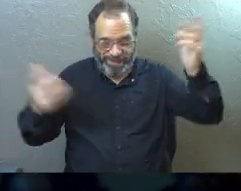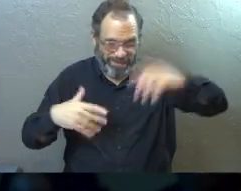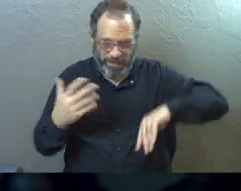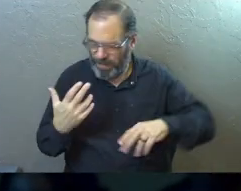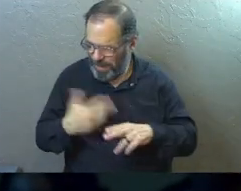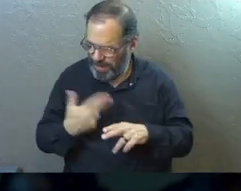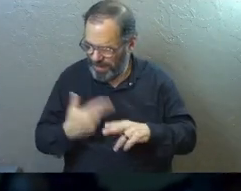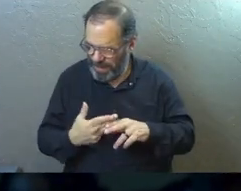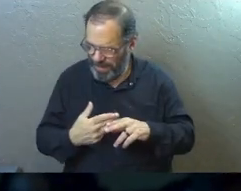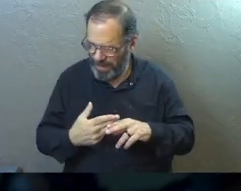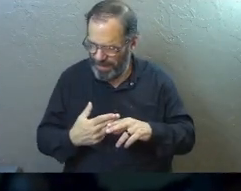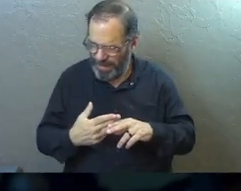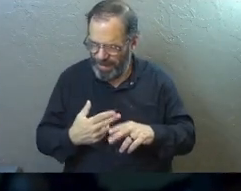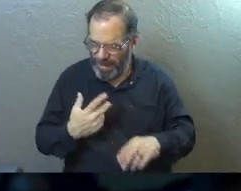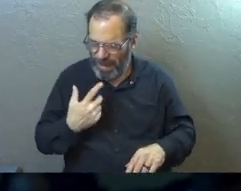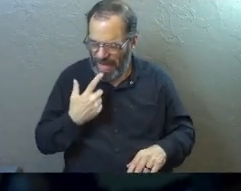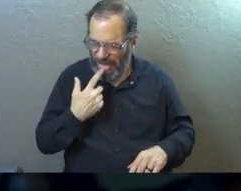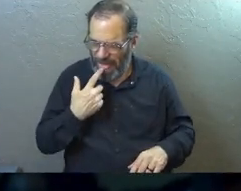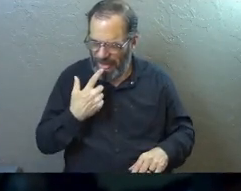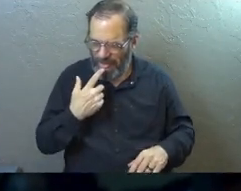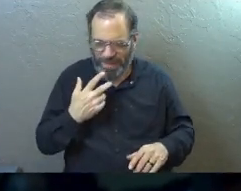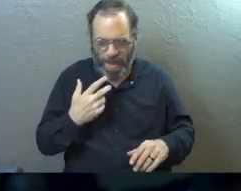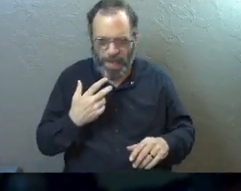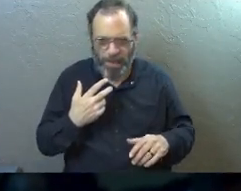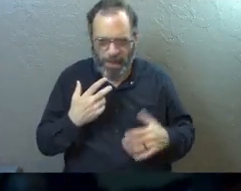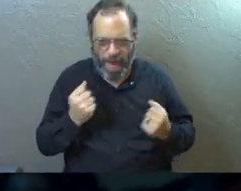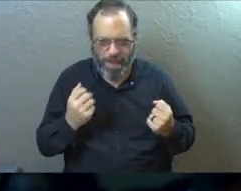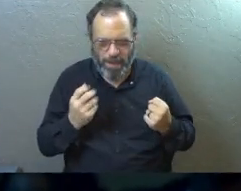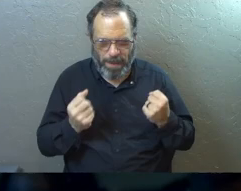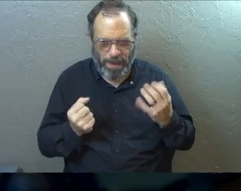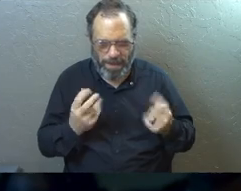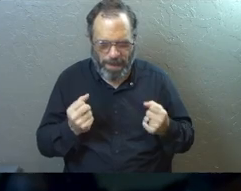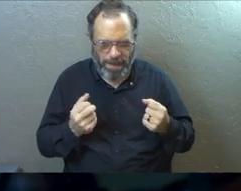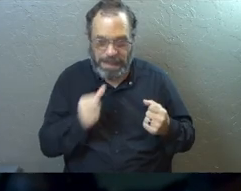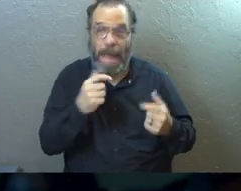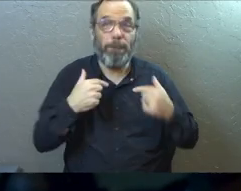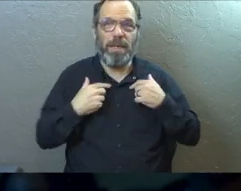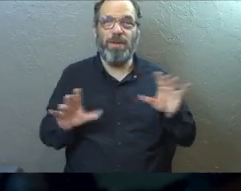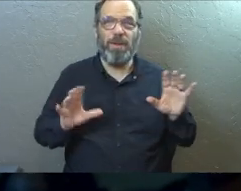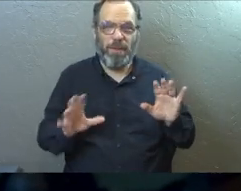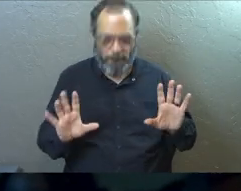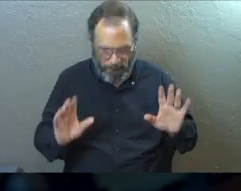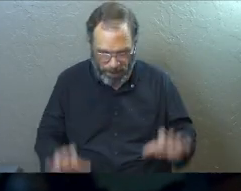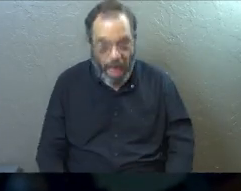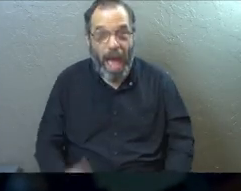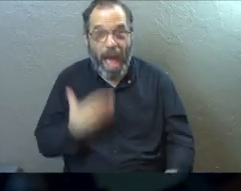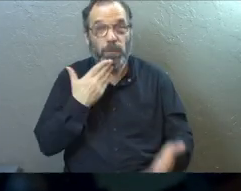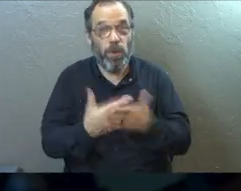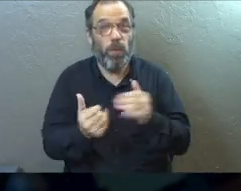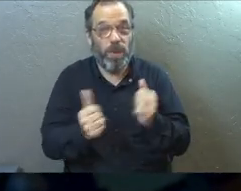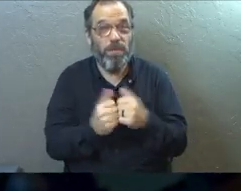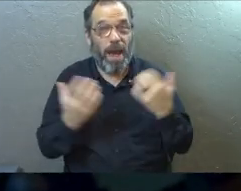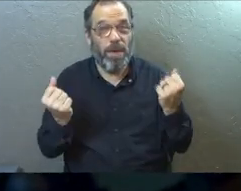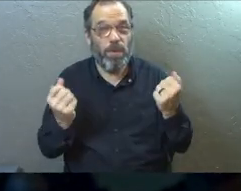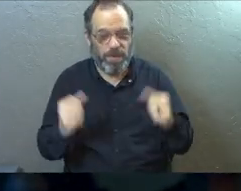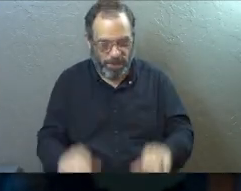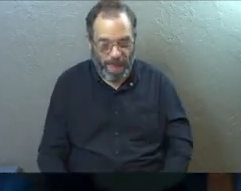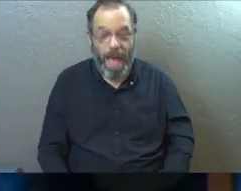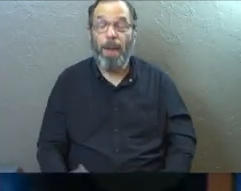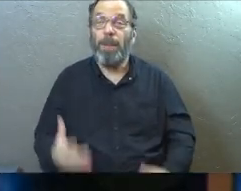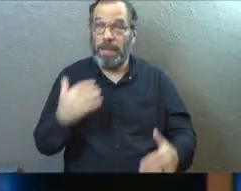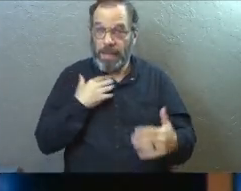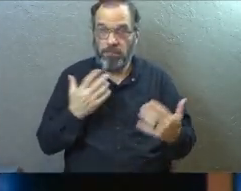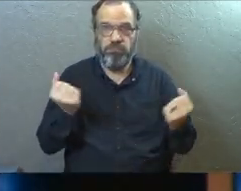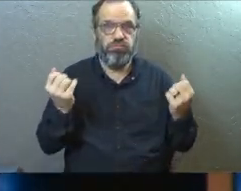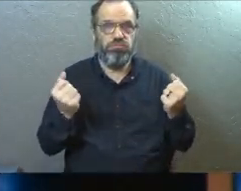it's like a, what do call it? Silver-tongued? What do you say? I guess I'm not whatever that is. I'm good with your words. Because I'm so good